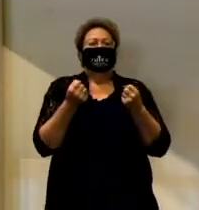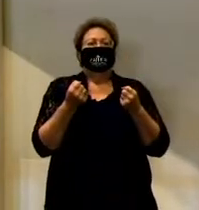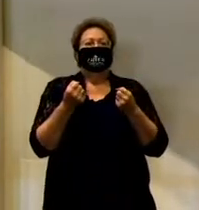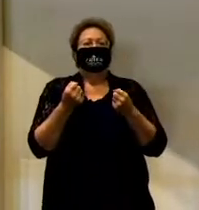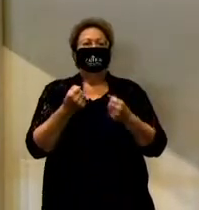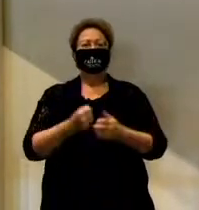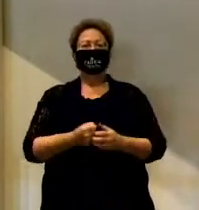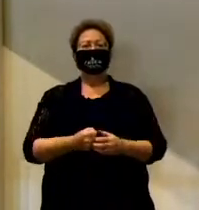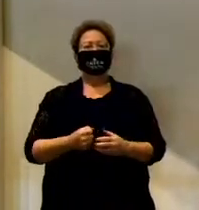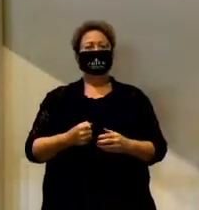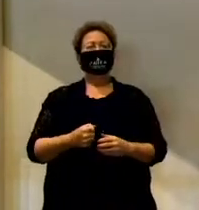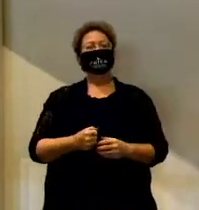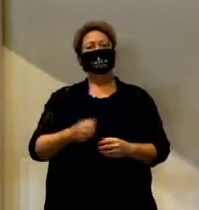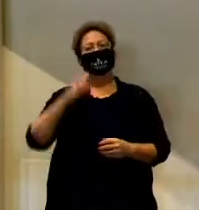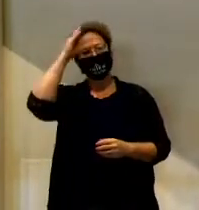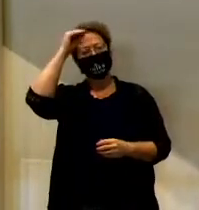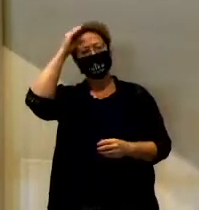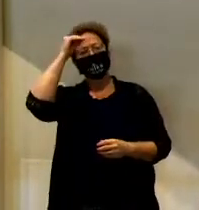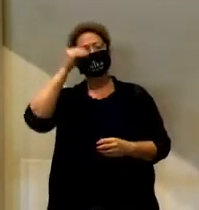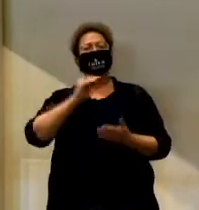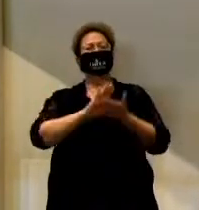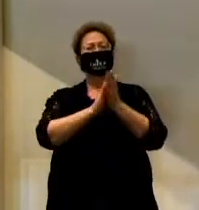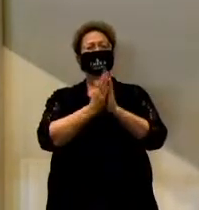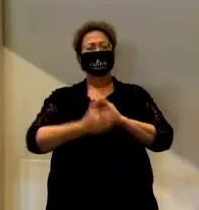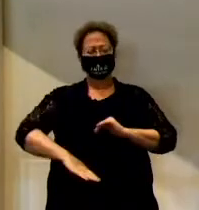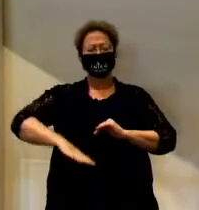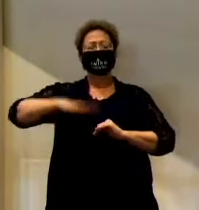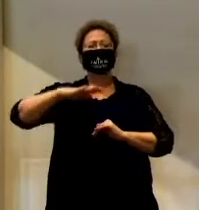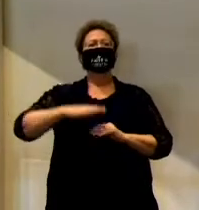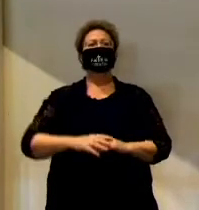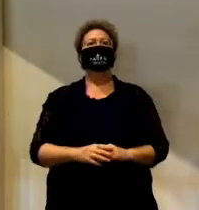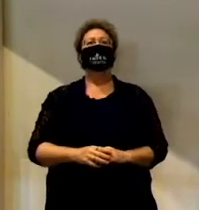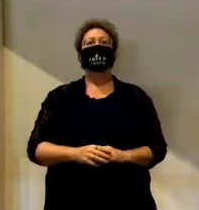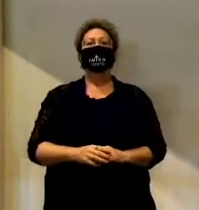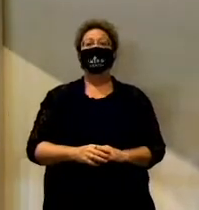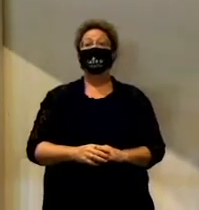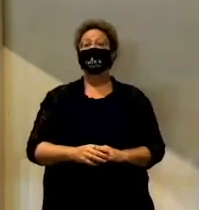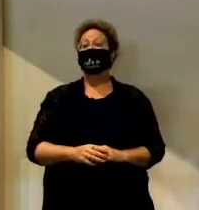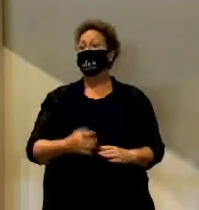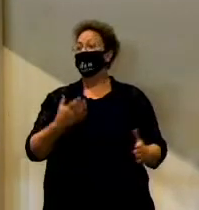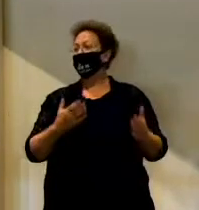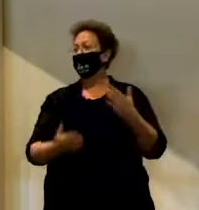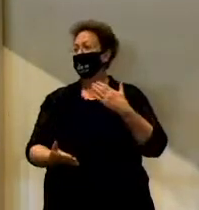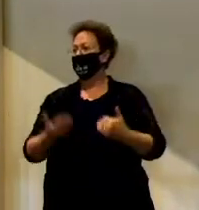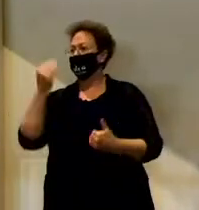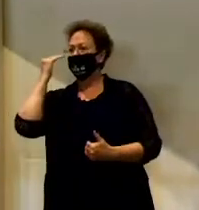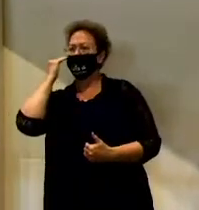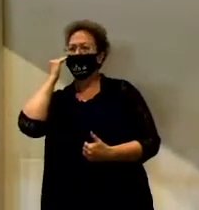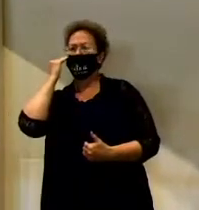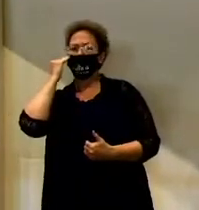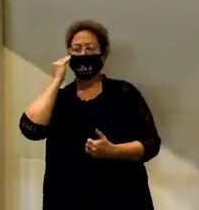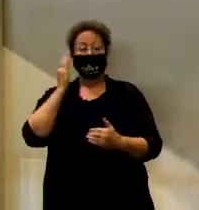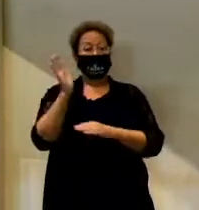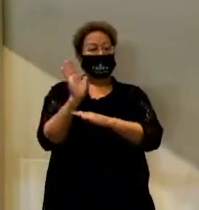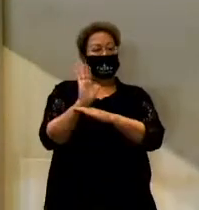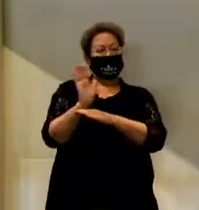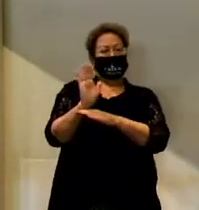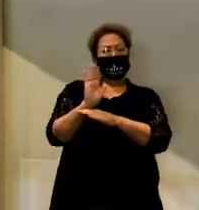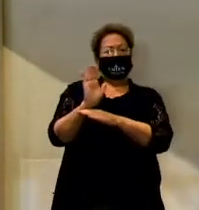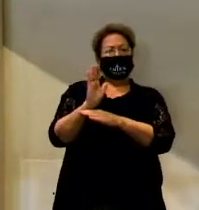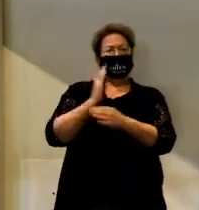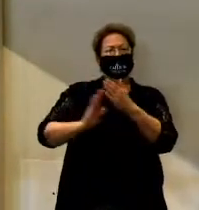godly young man he's become. Some of you may remember a movie. This came out like in